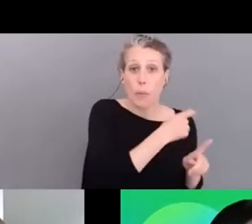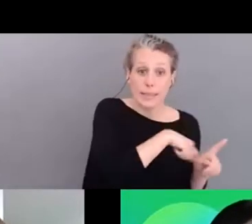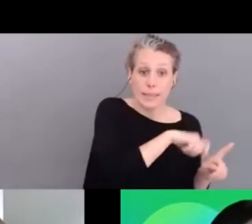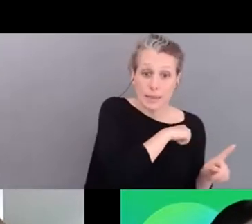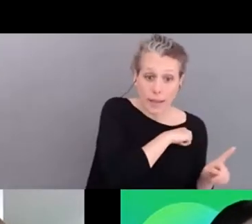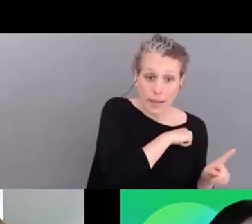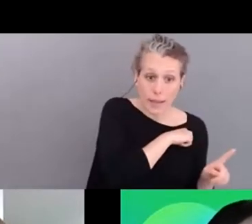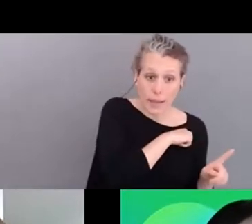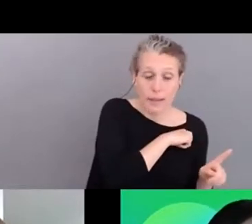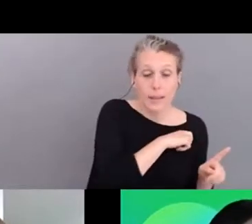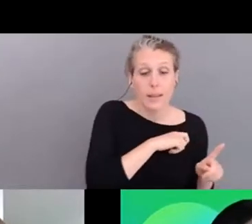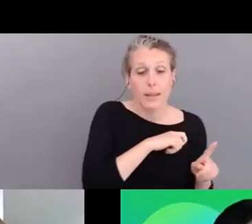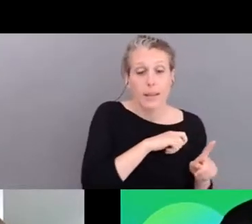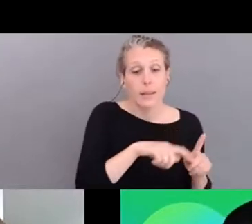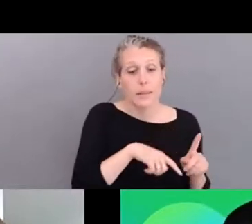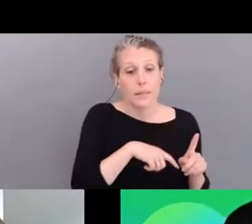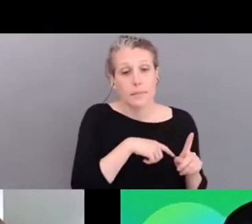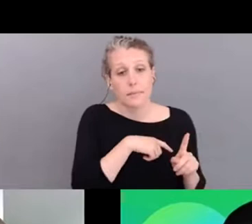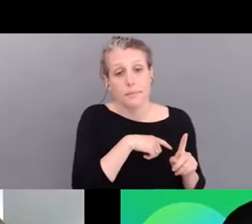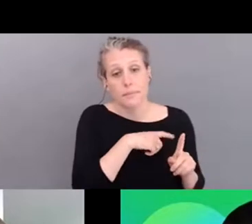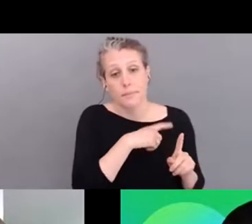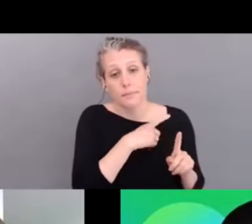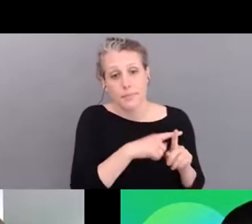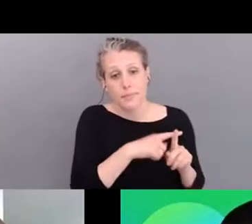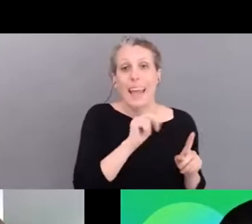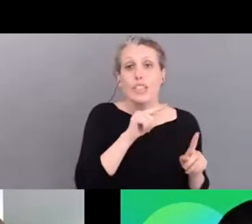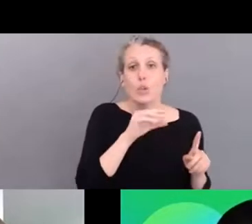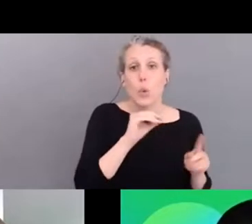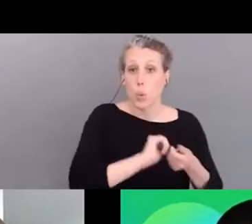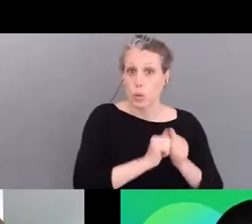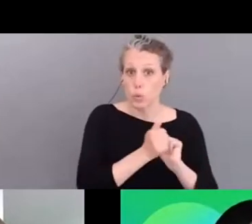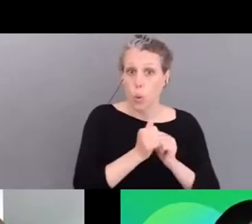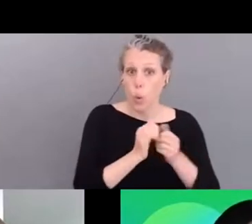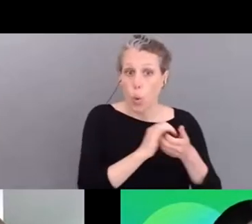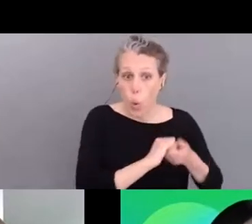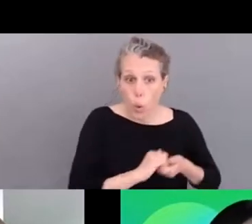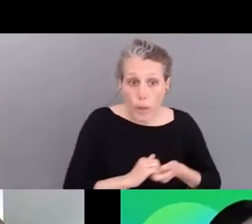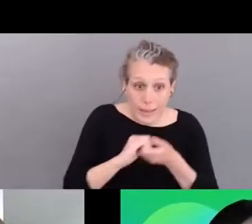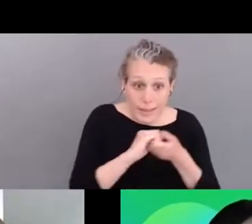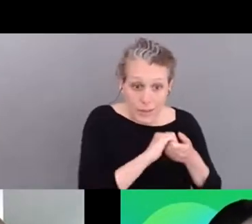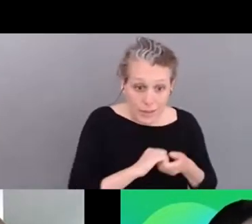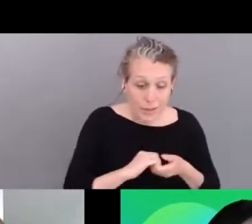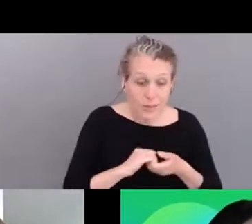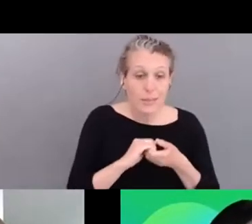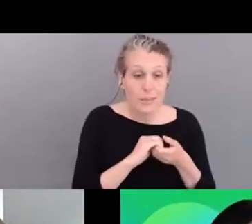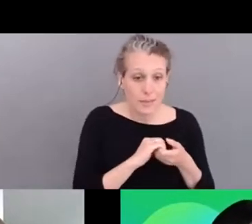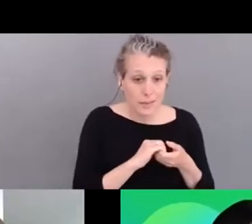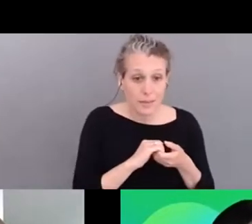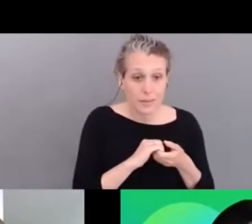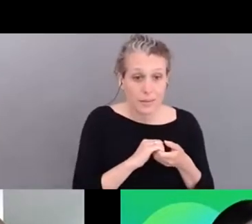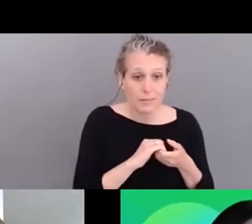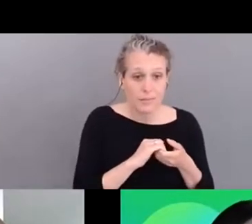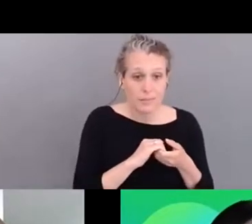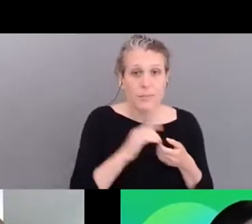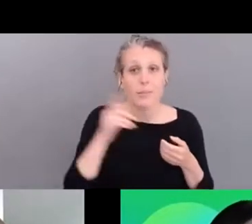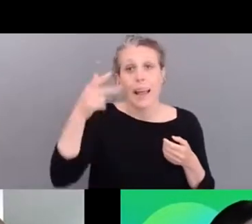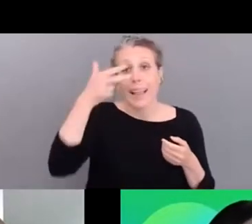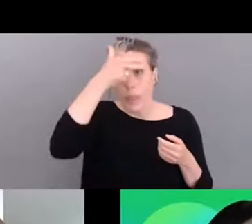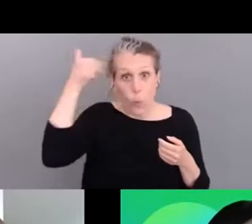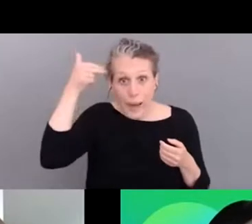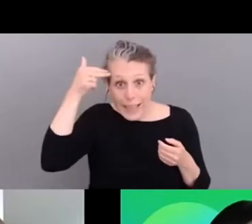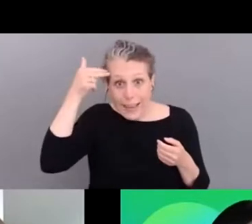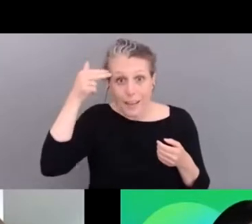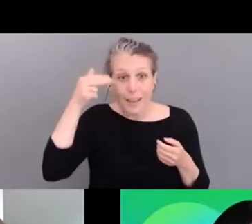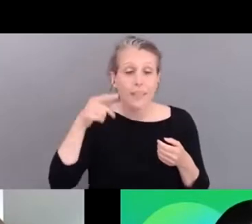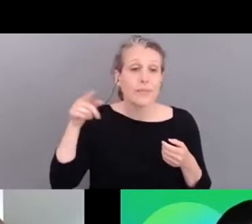aims of the european non-governmental sport organization and uh the football associations of uh lithuania uh